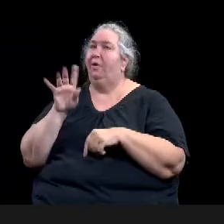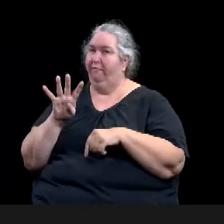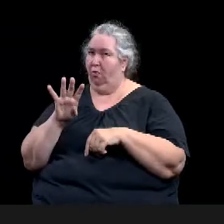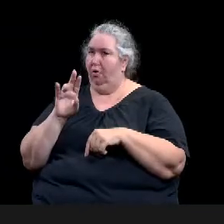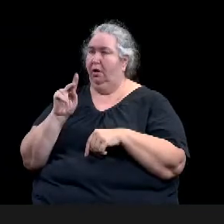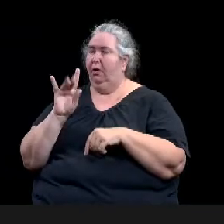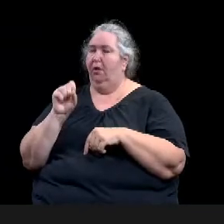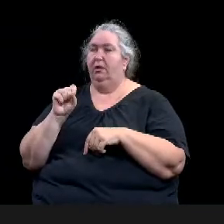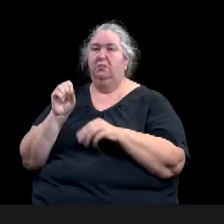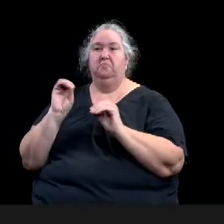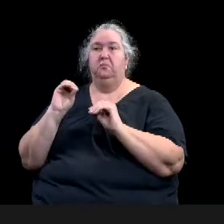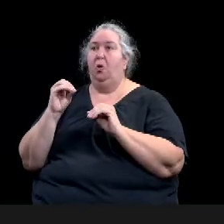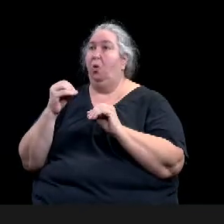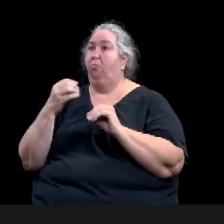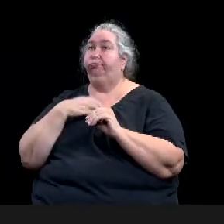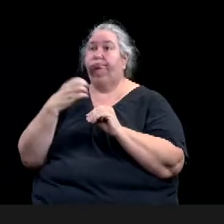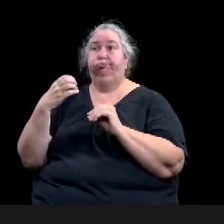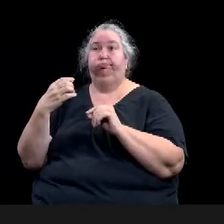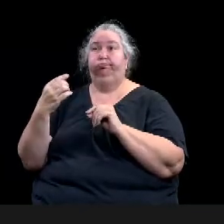seven to one.